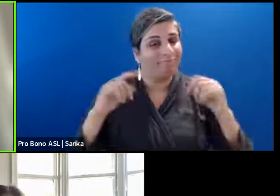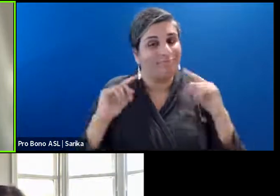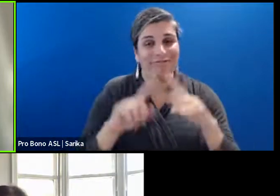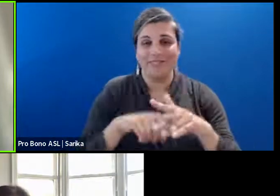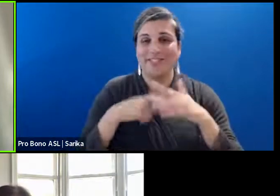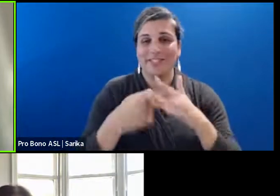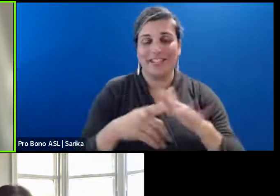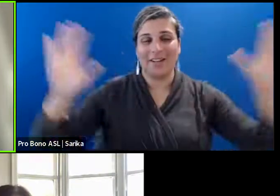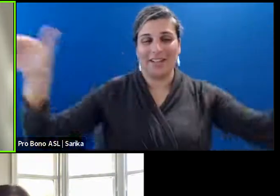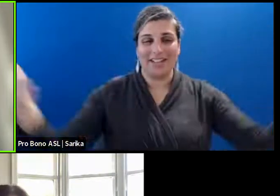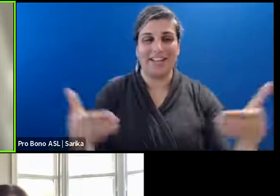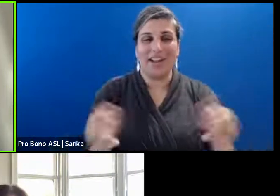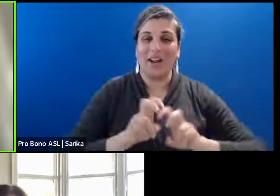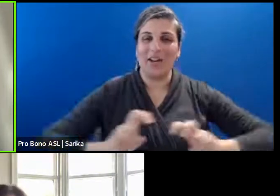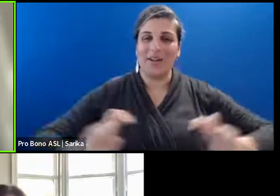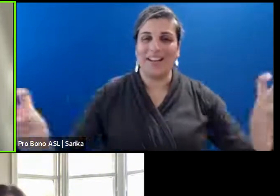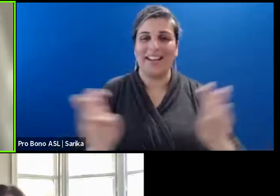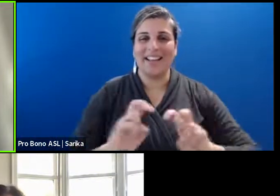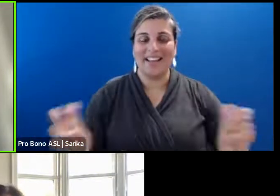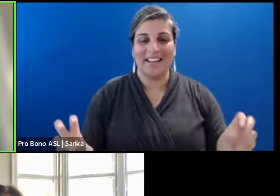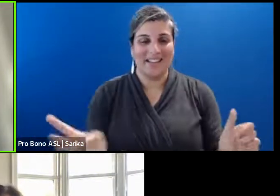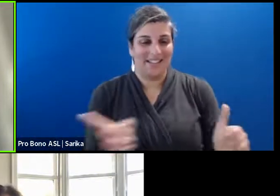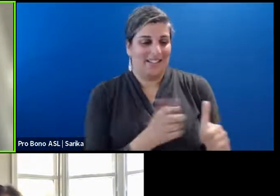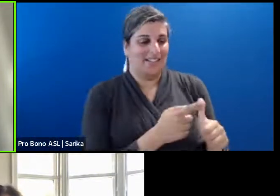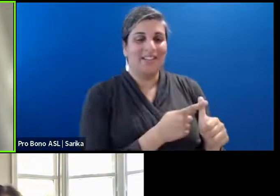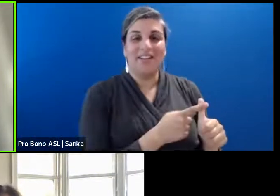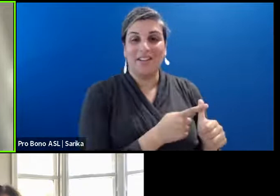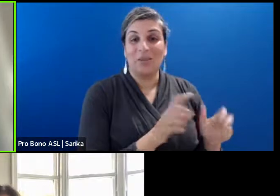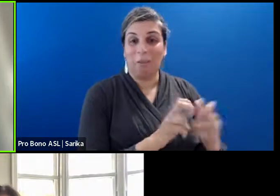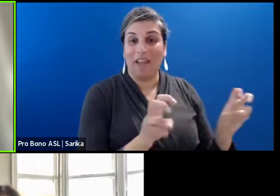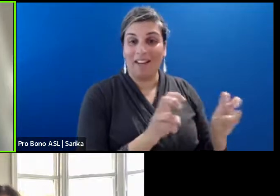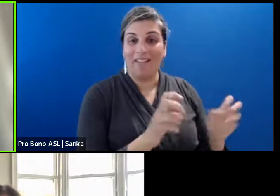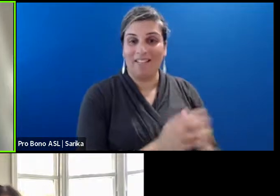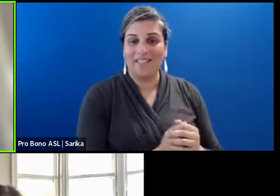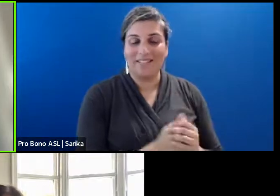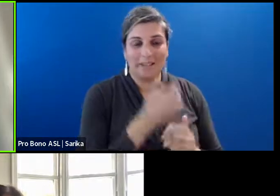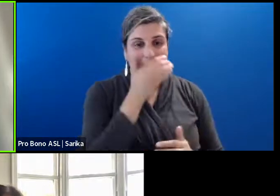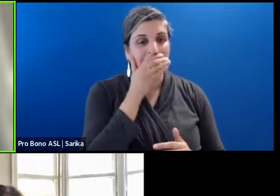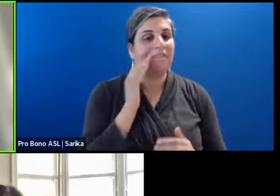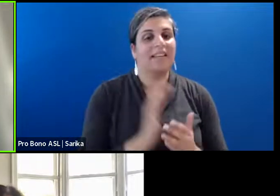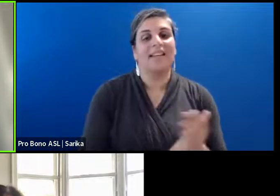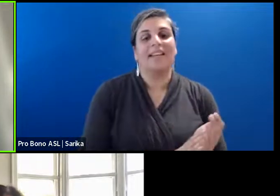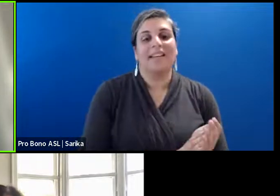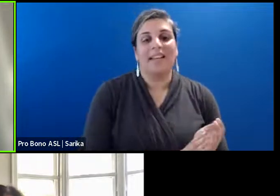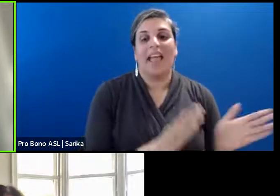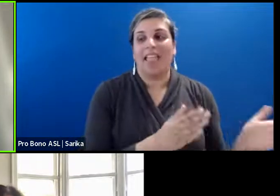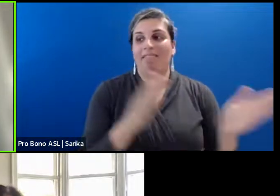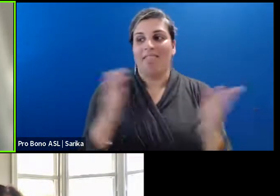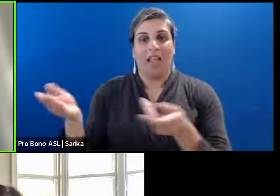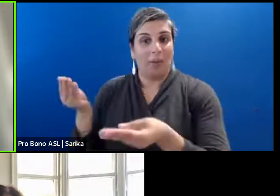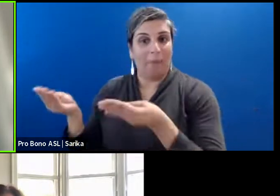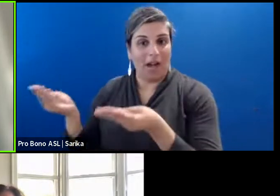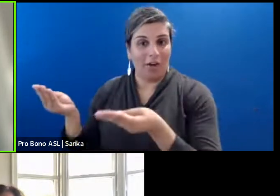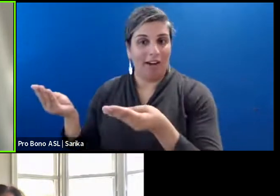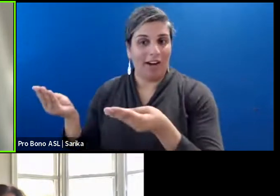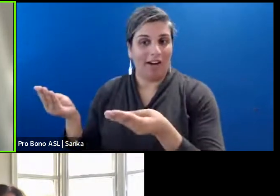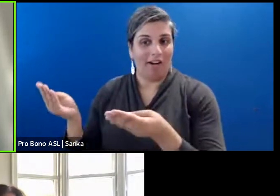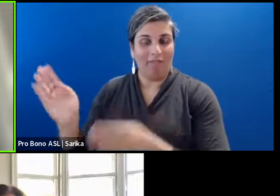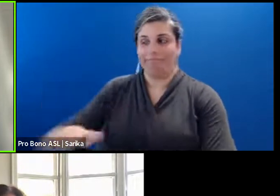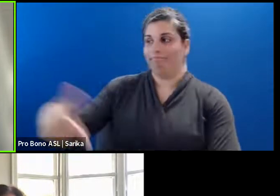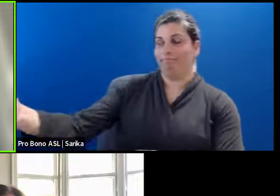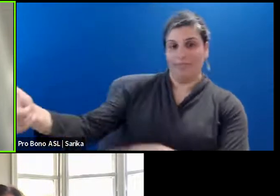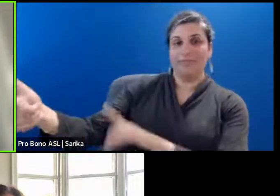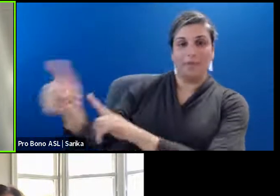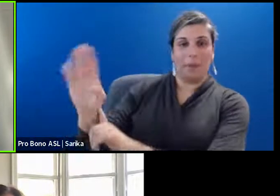panelists and our moderator today. I'll start with our panelists and and then I'll leave with our moderator and hand it over to our